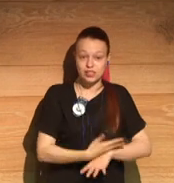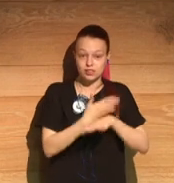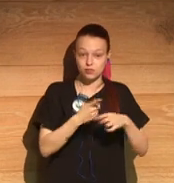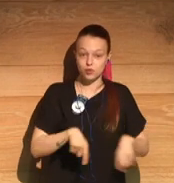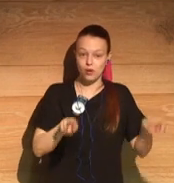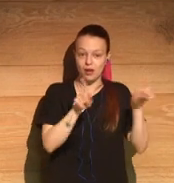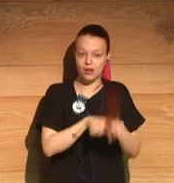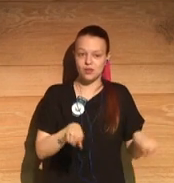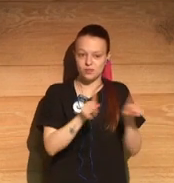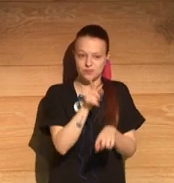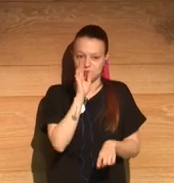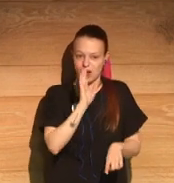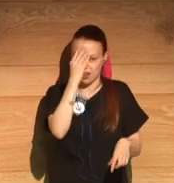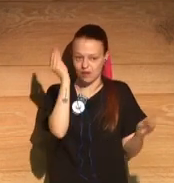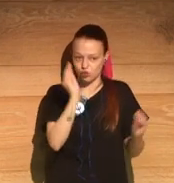years.